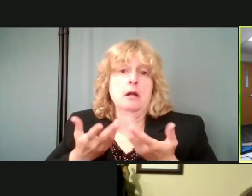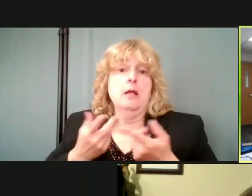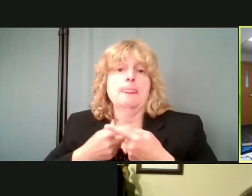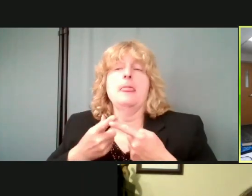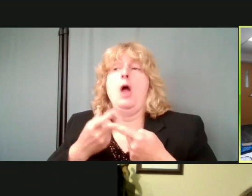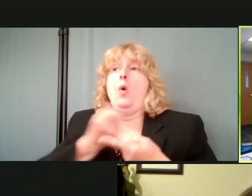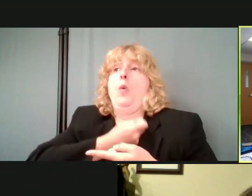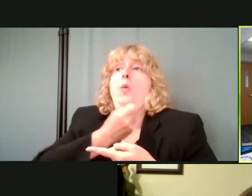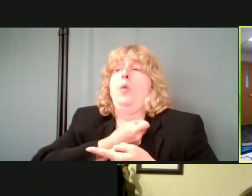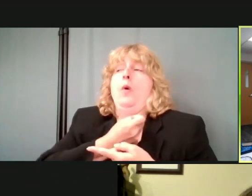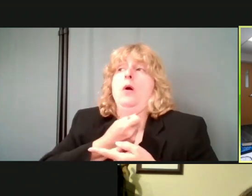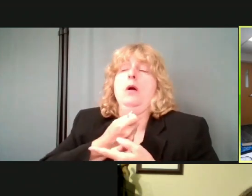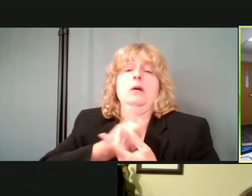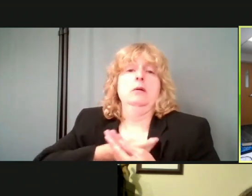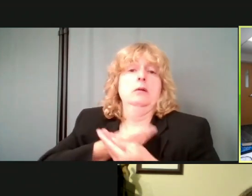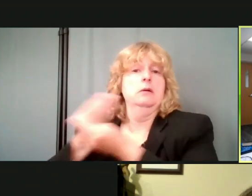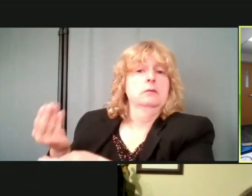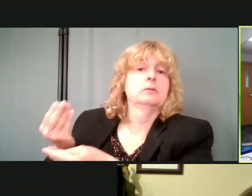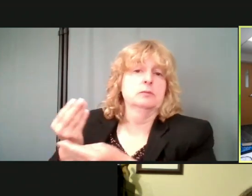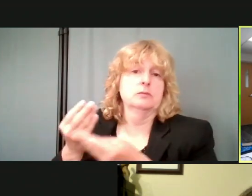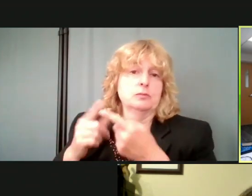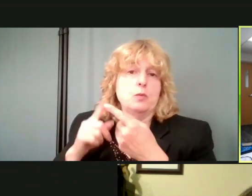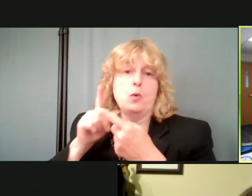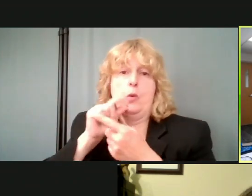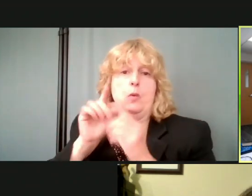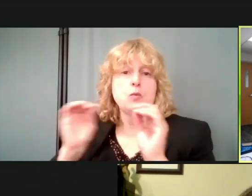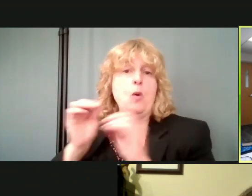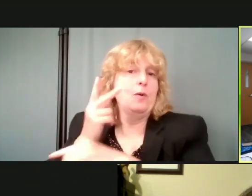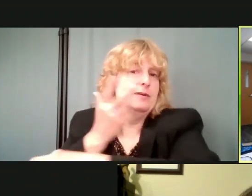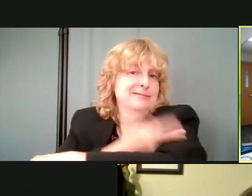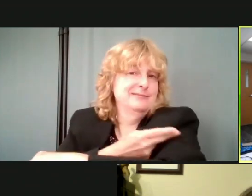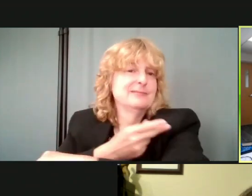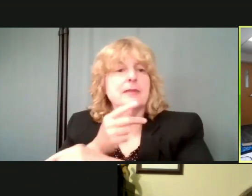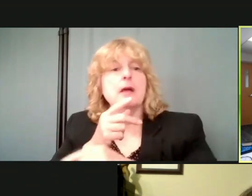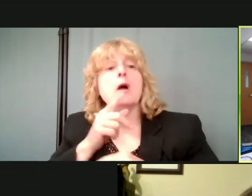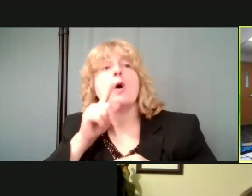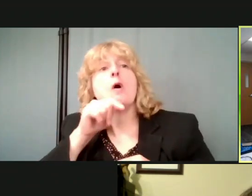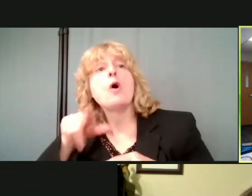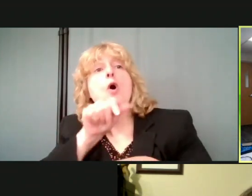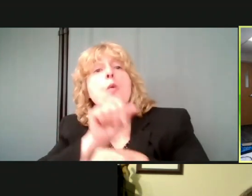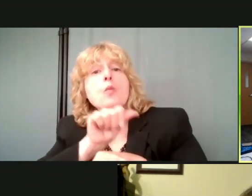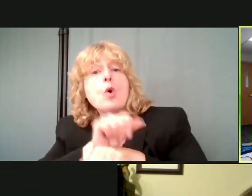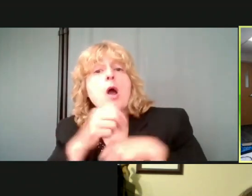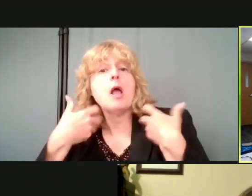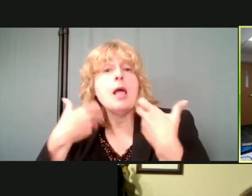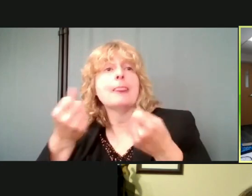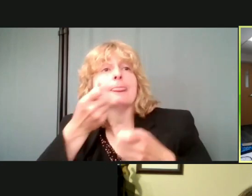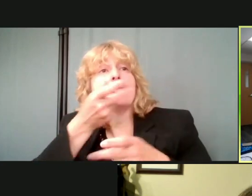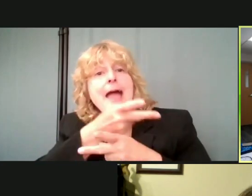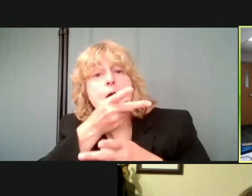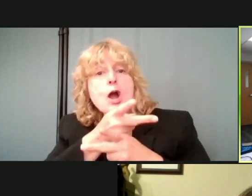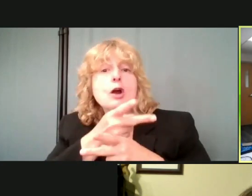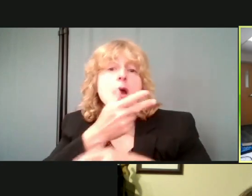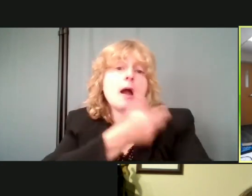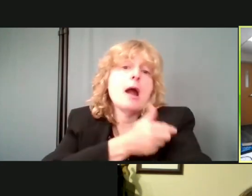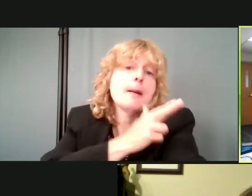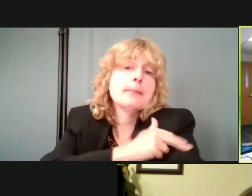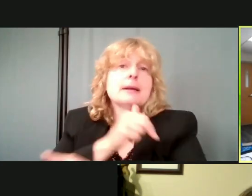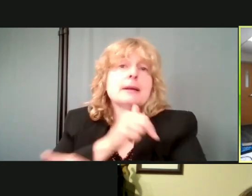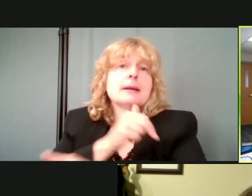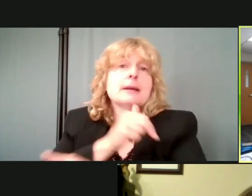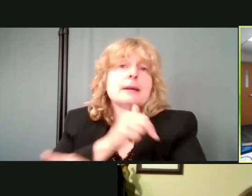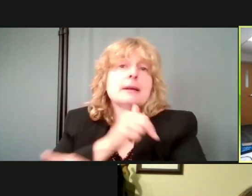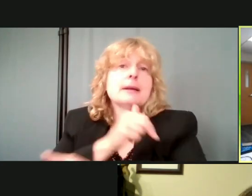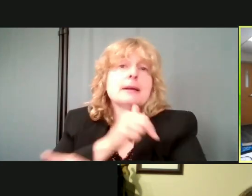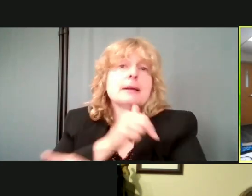patient that, so that that's a different kind of situation, but at the grocery store at the restaurants, um, my recommendation is even if you're